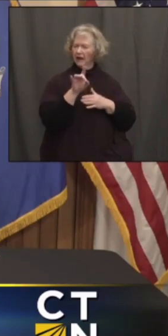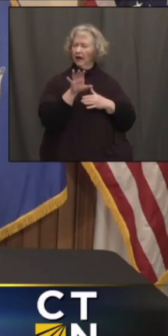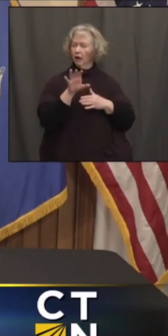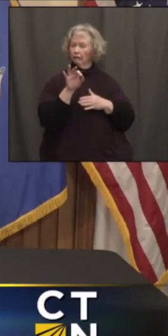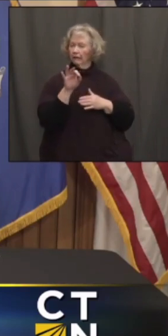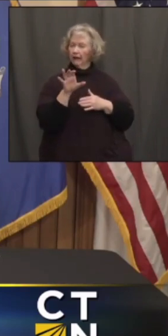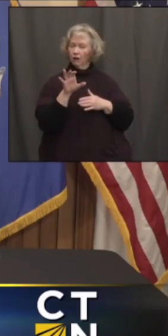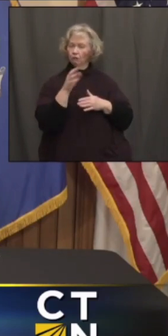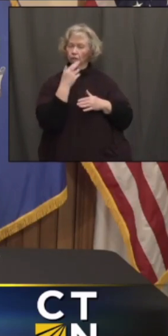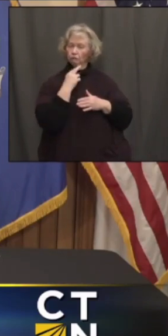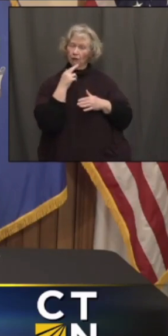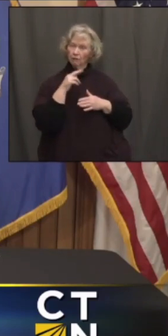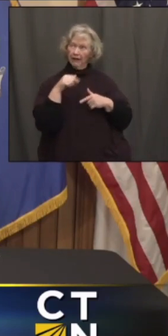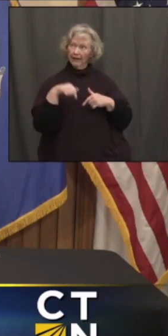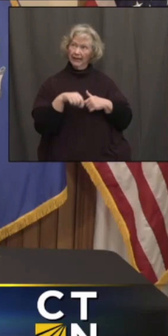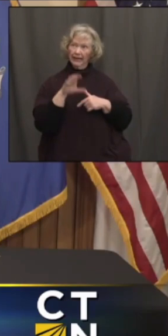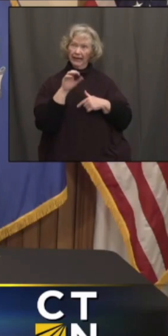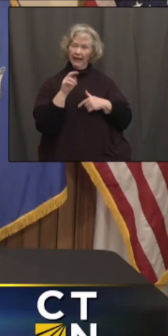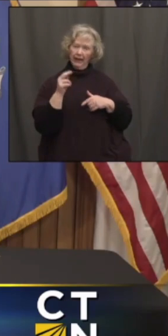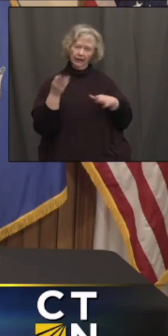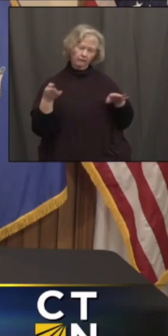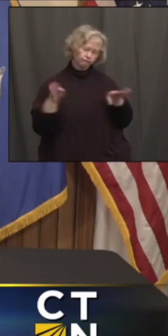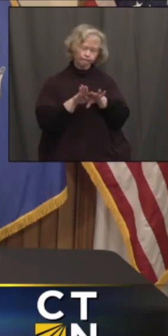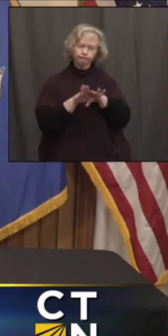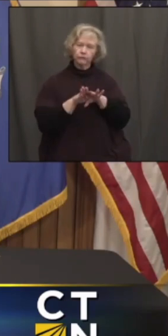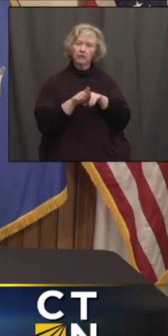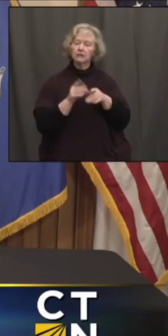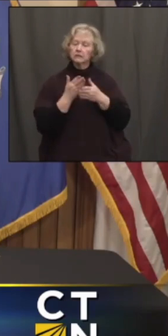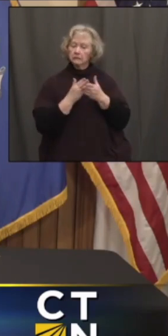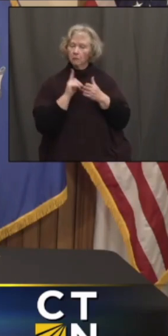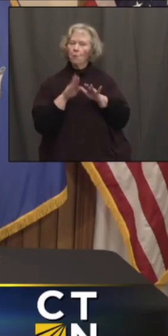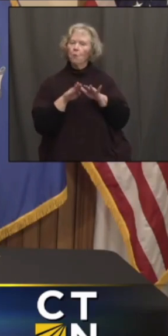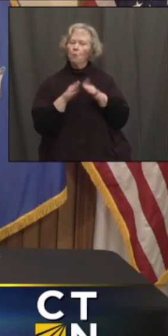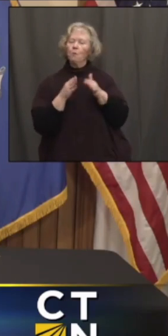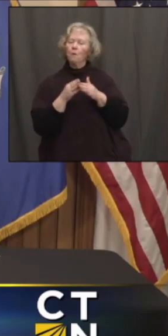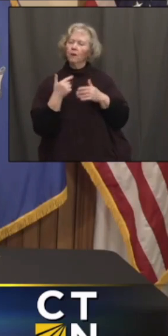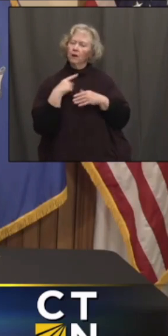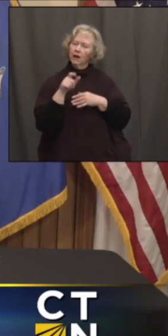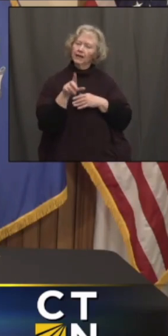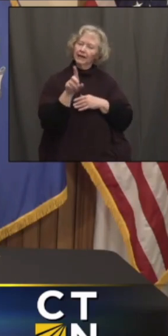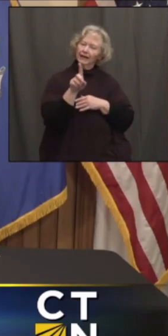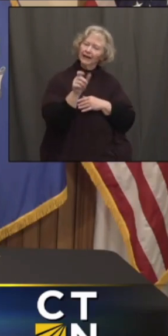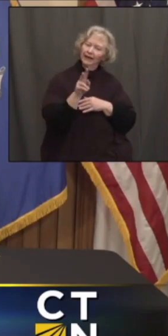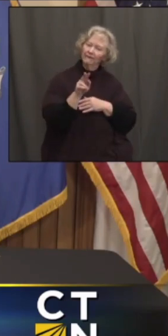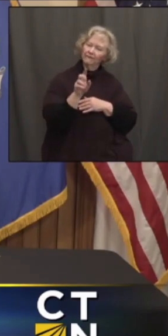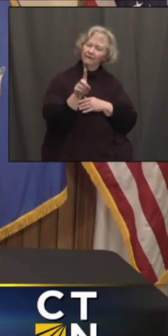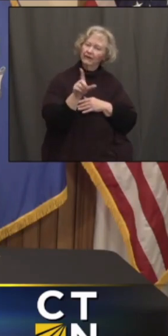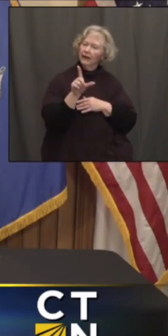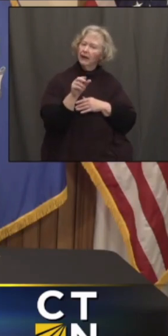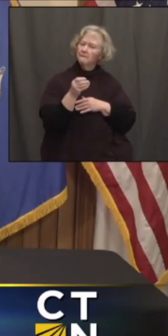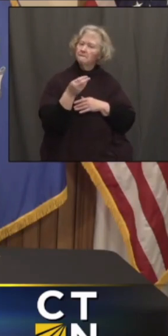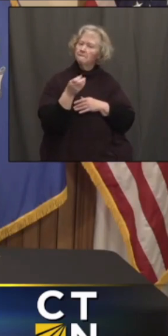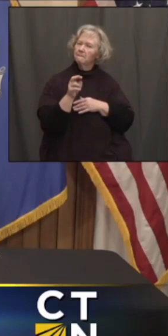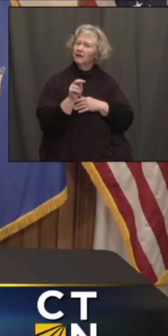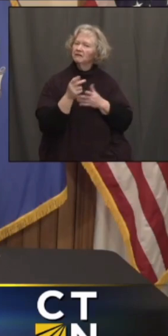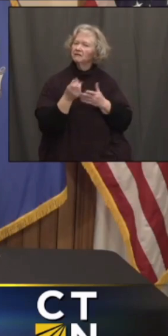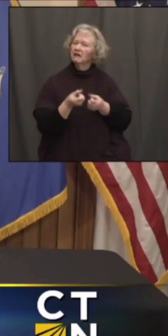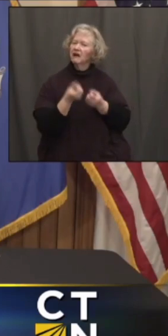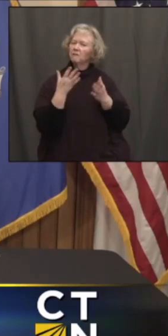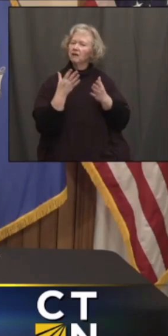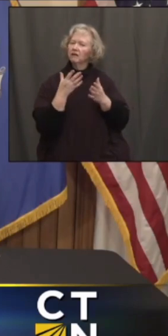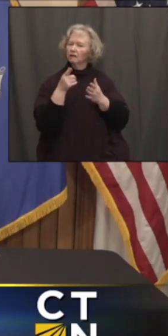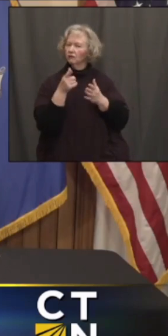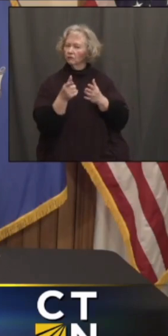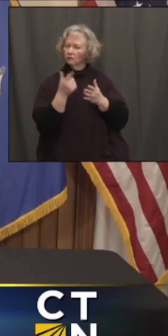across the state. Some were planning to reopen this spring. So for David Lehman, what's your latest intel on how many restaurants have closed and